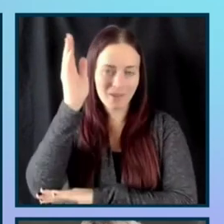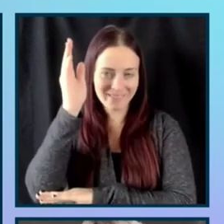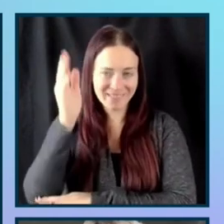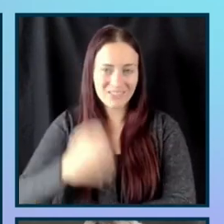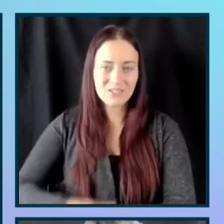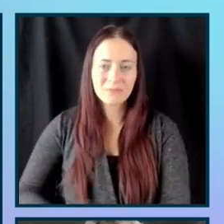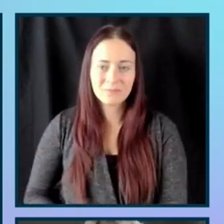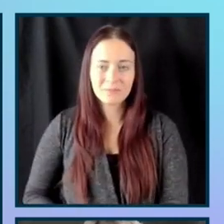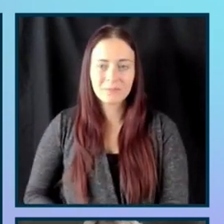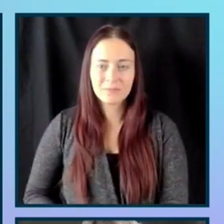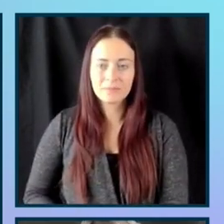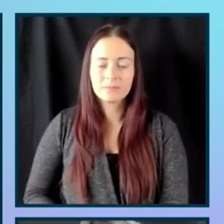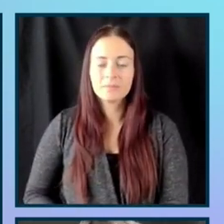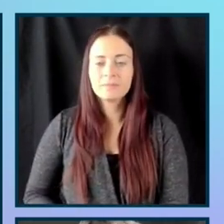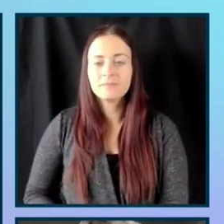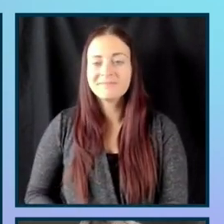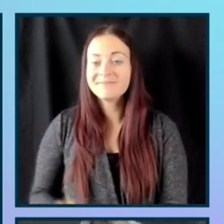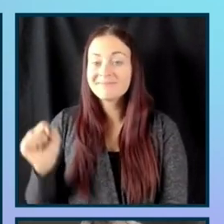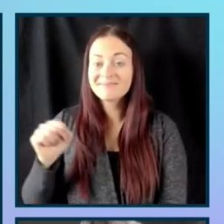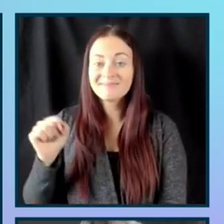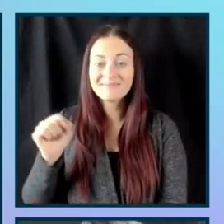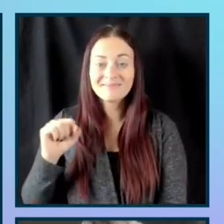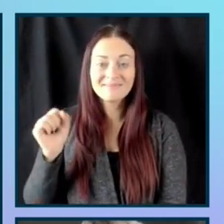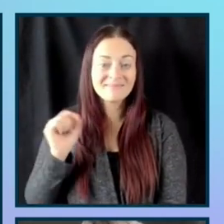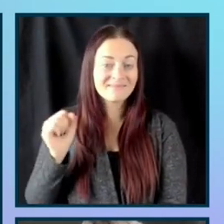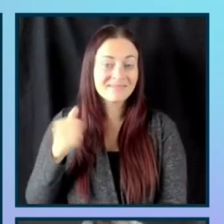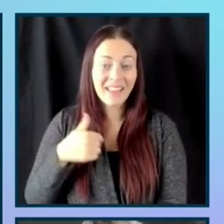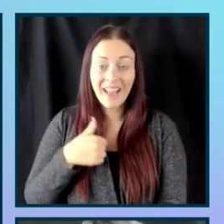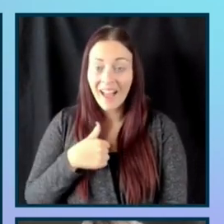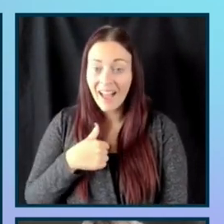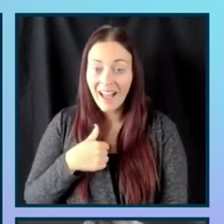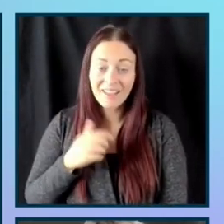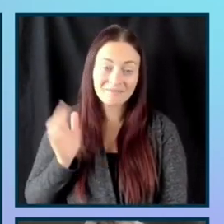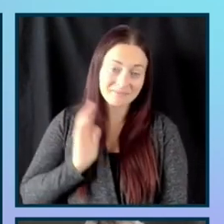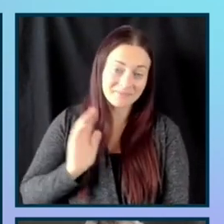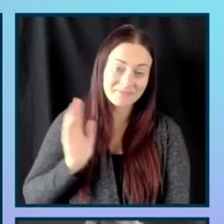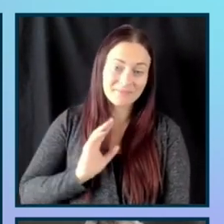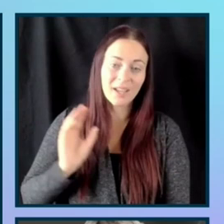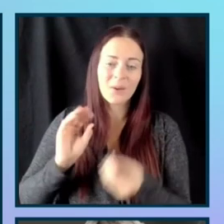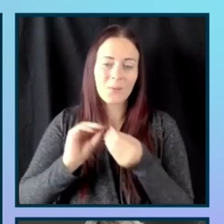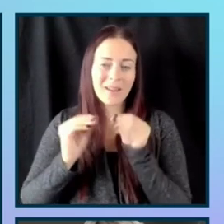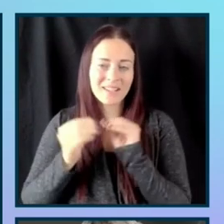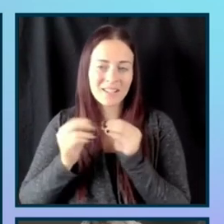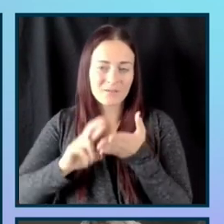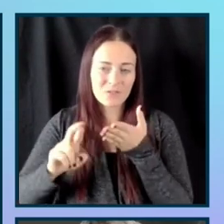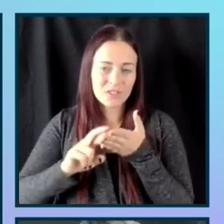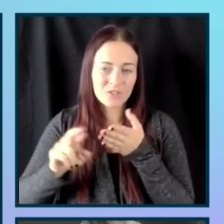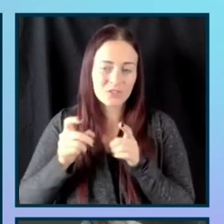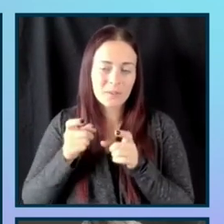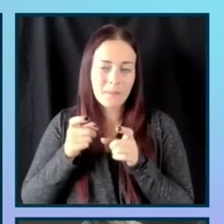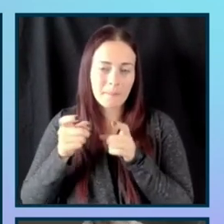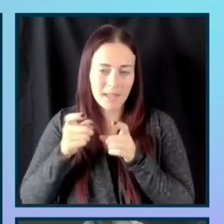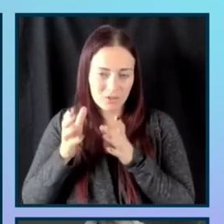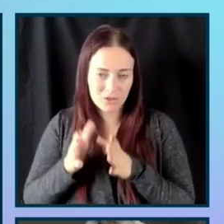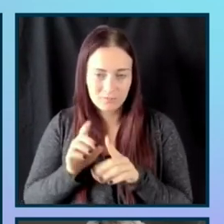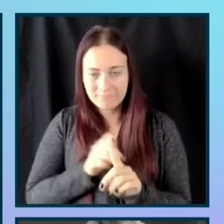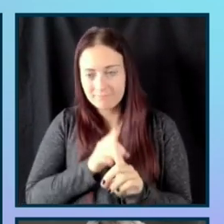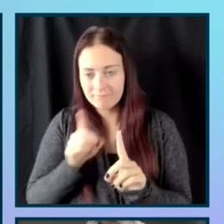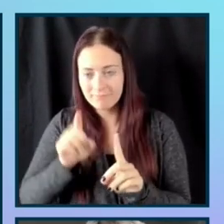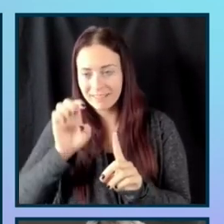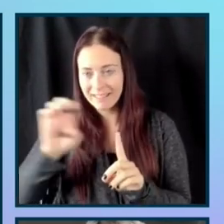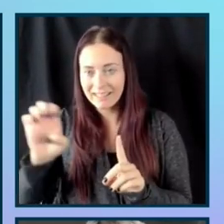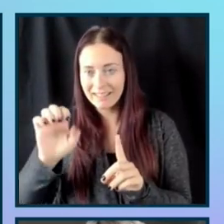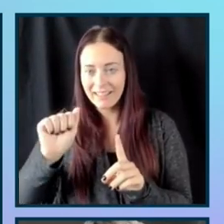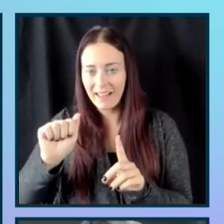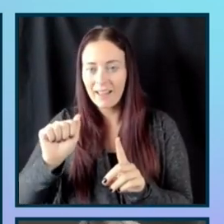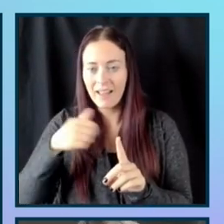Yes. So I was the quantitative research manager over at EA. I was on